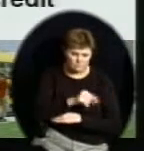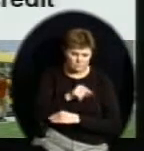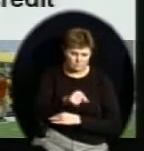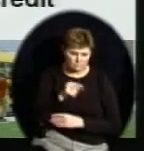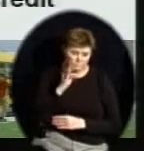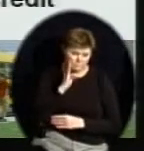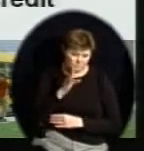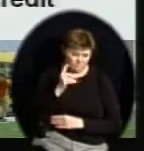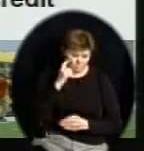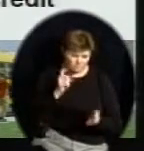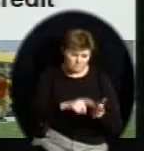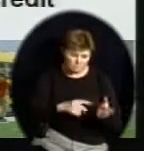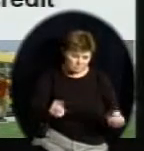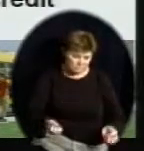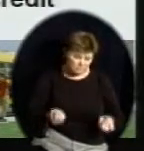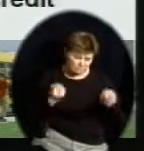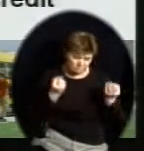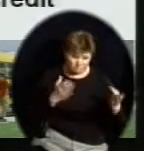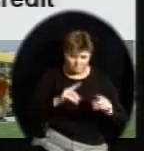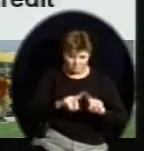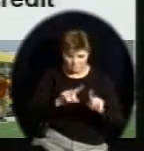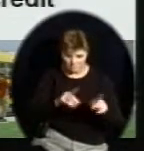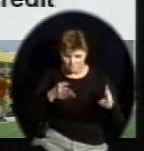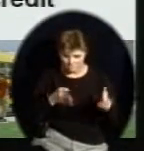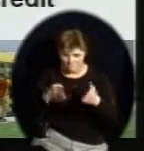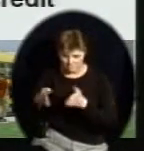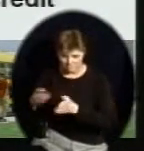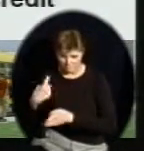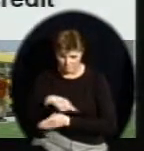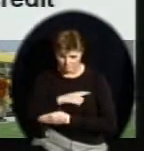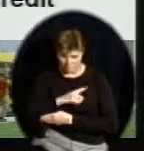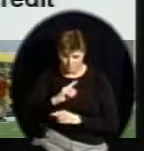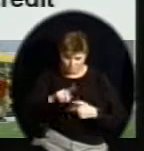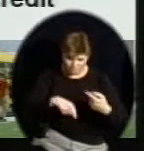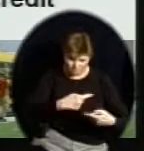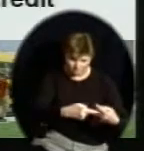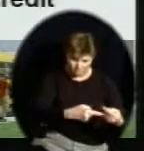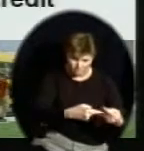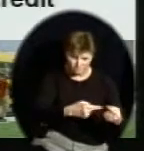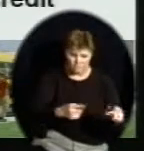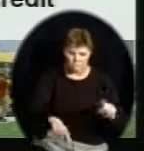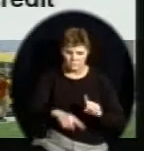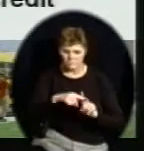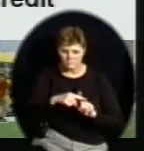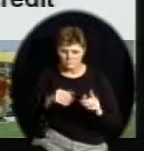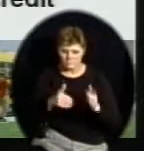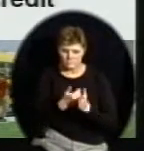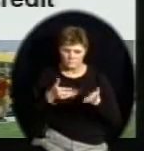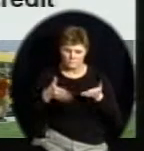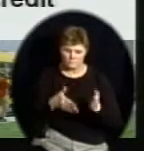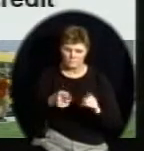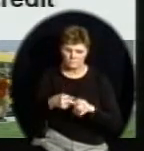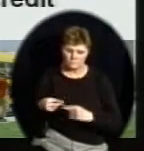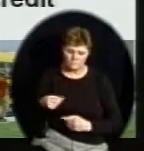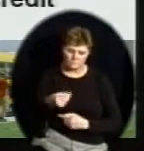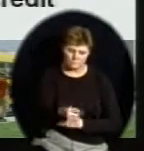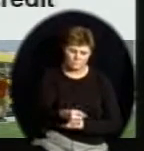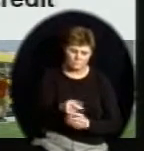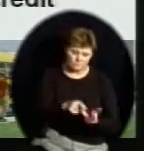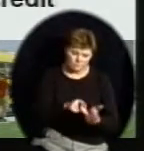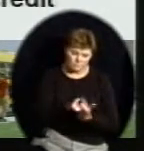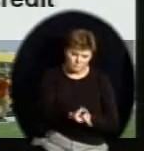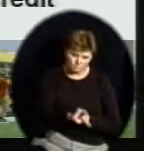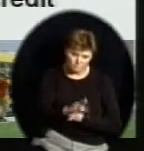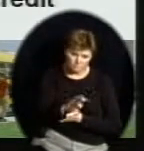of pay riders, as well as a new payment option that was provided through Laid Law this year, an online credit card payment. So those are some of the features